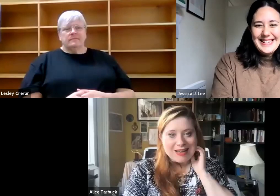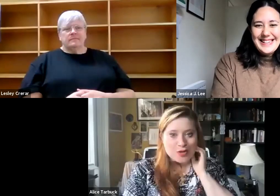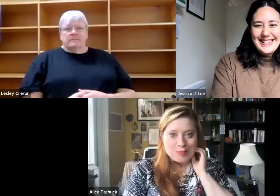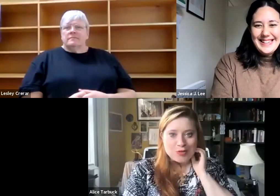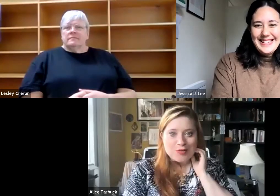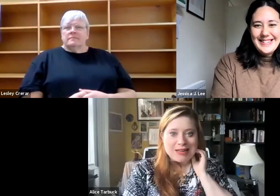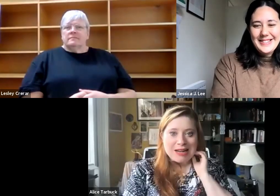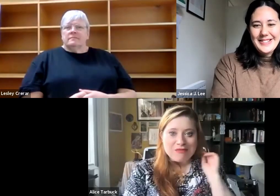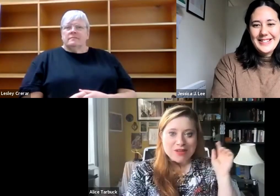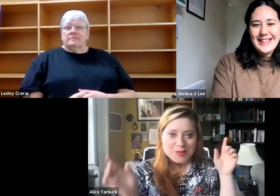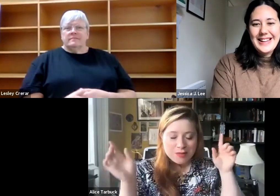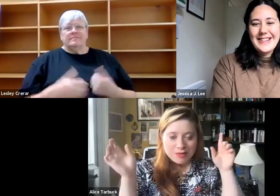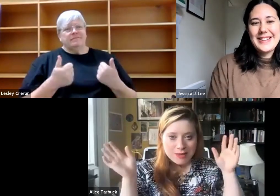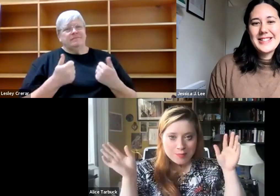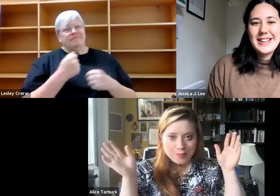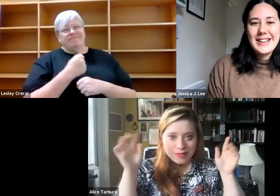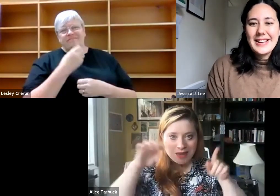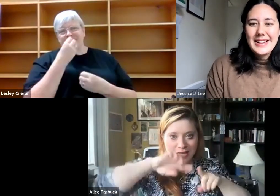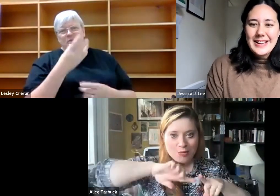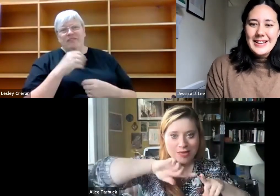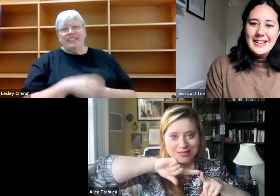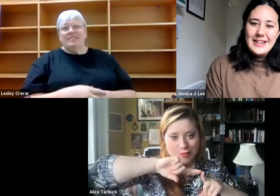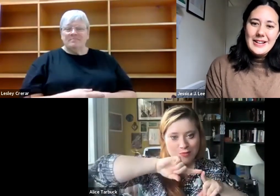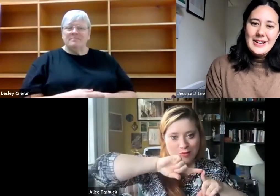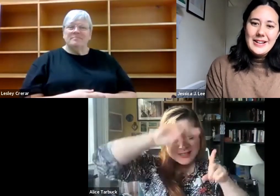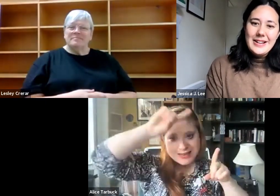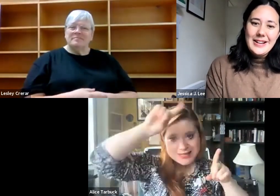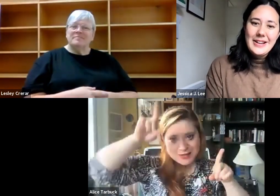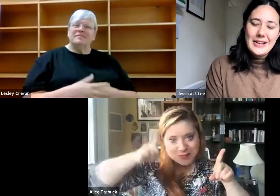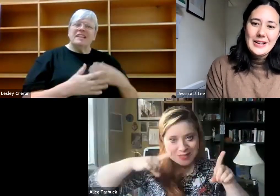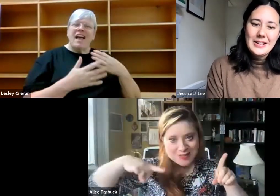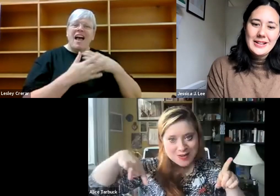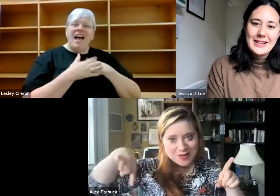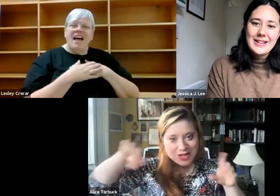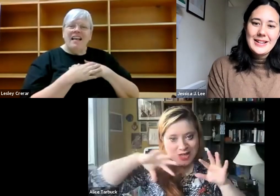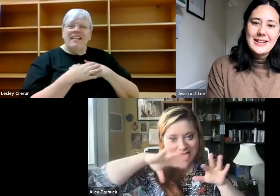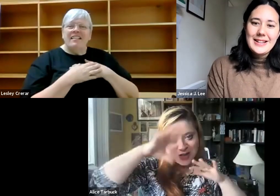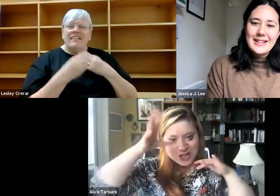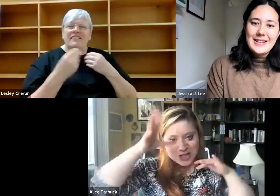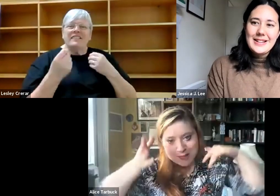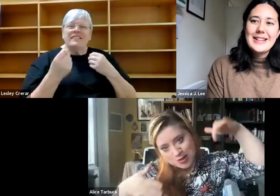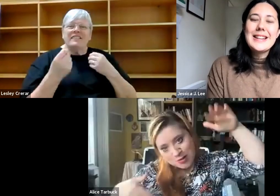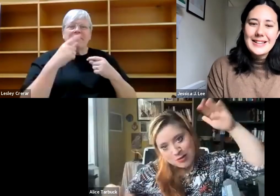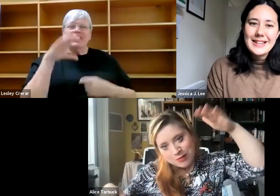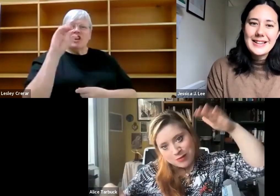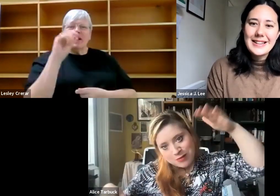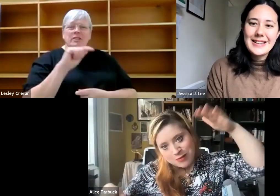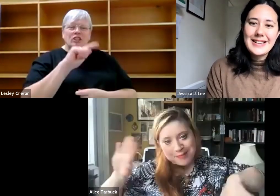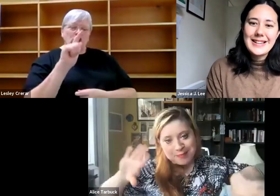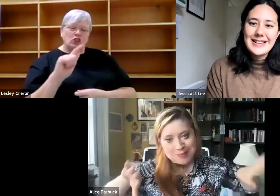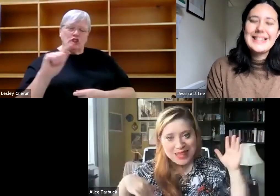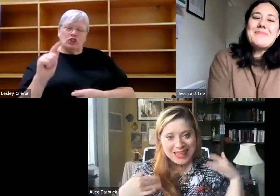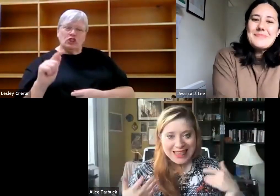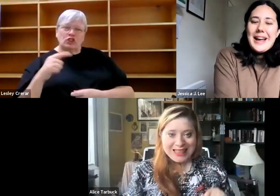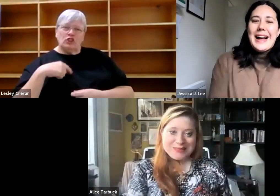I think you've done it really beautifully. And I love as well the way that some of the first lines of the chapters are shaped so that we fall into